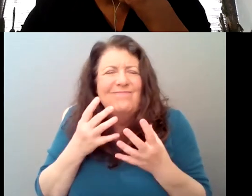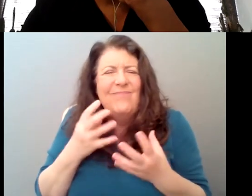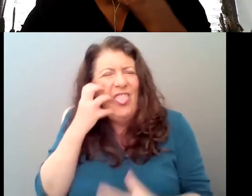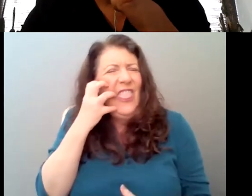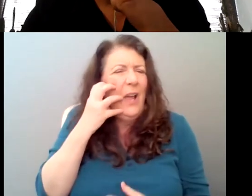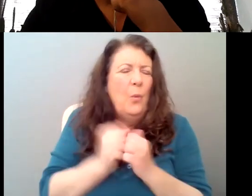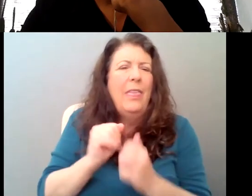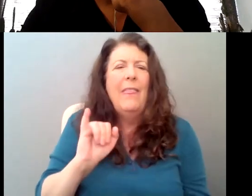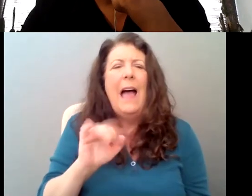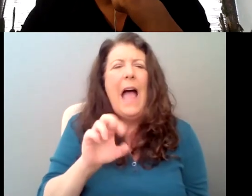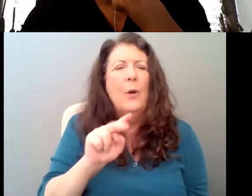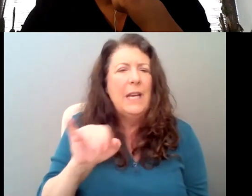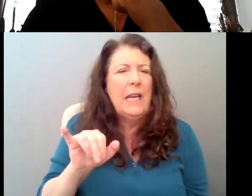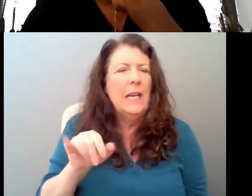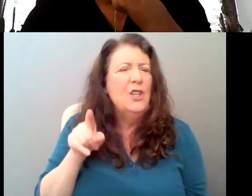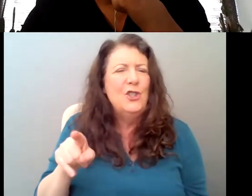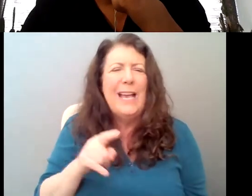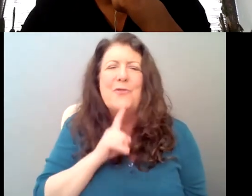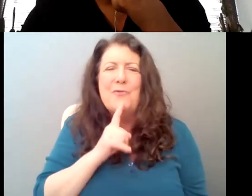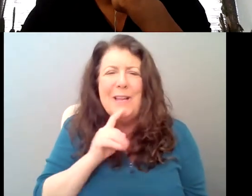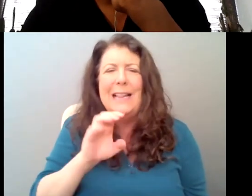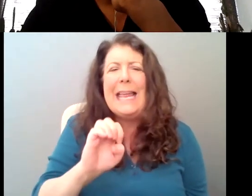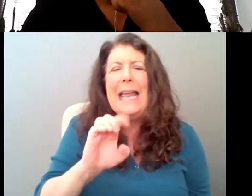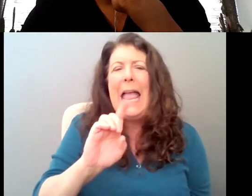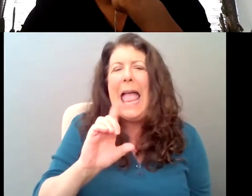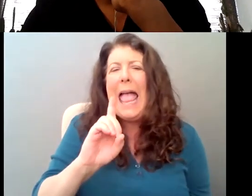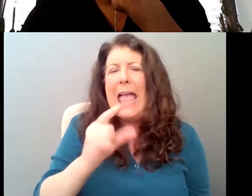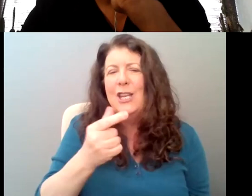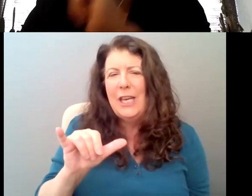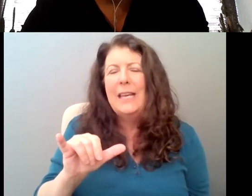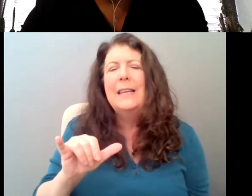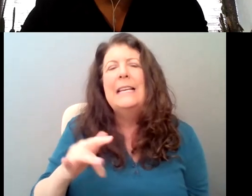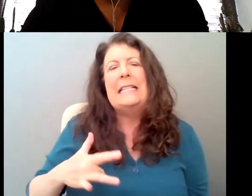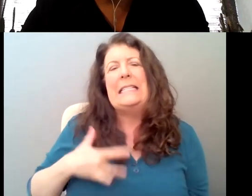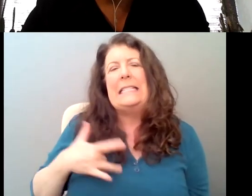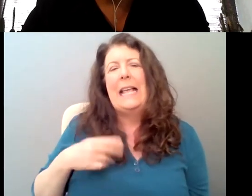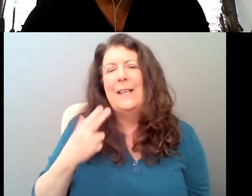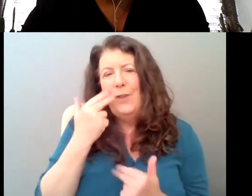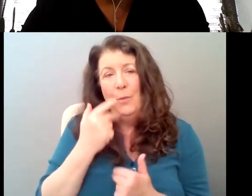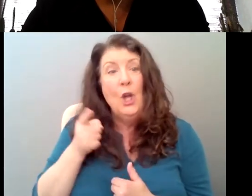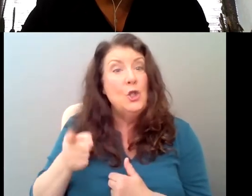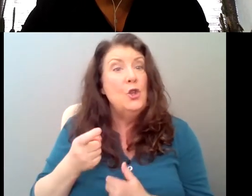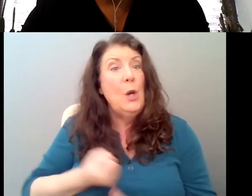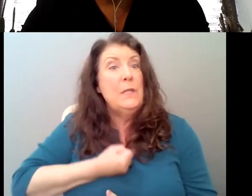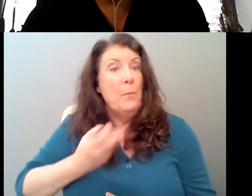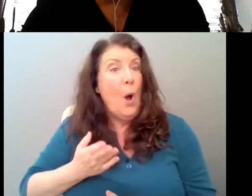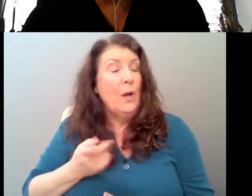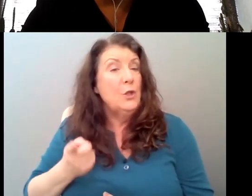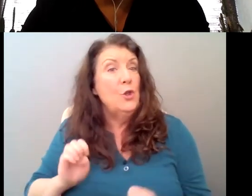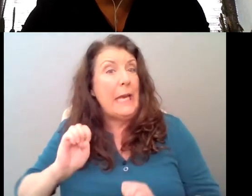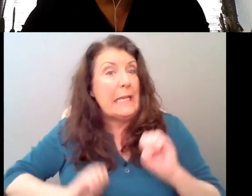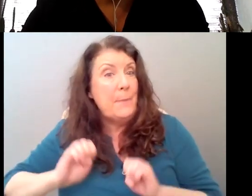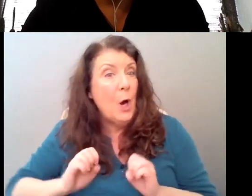both of those reasons, and I suppose, look, she was a poet. She experimented with language. She did things with language that no one had ever seen